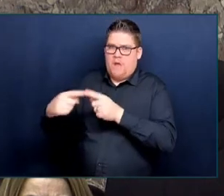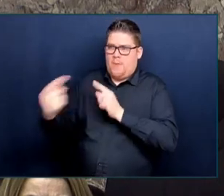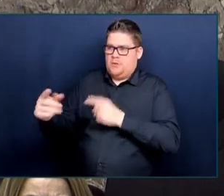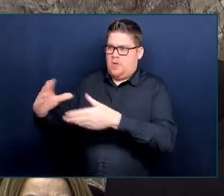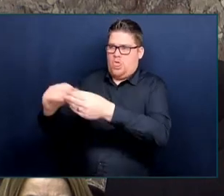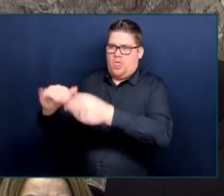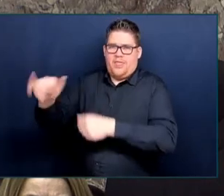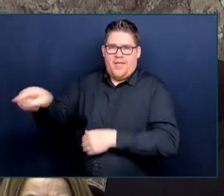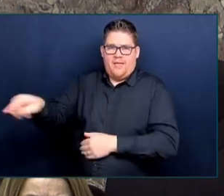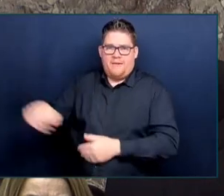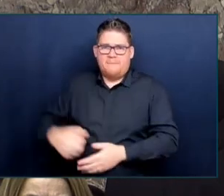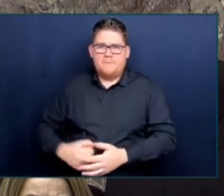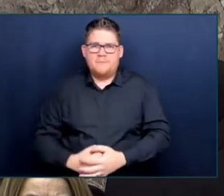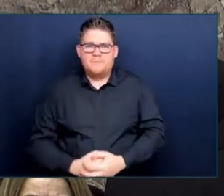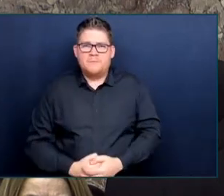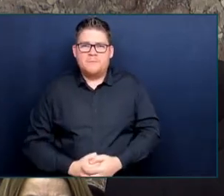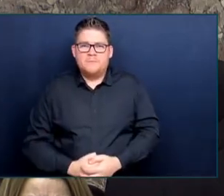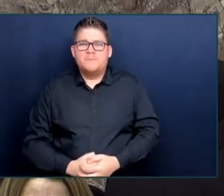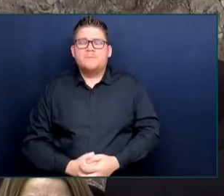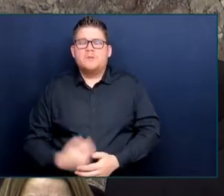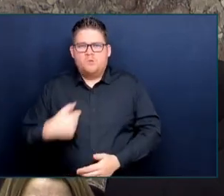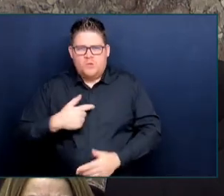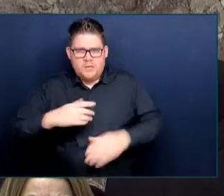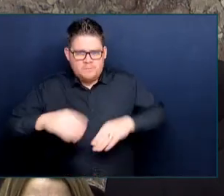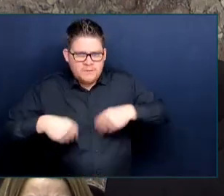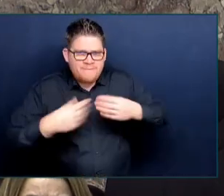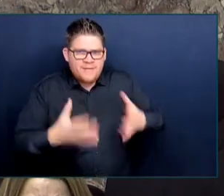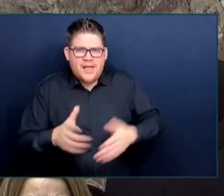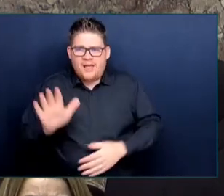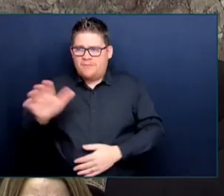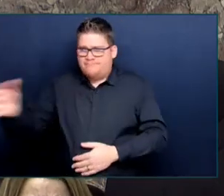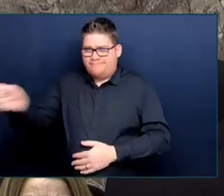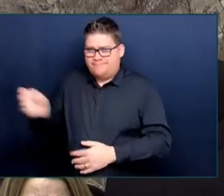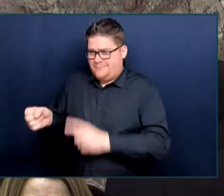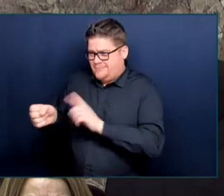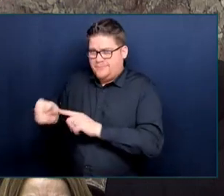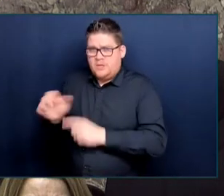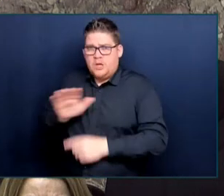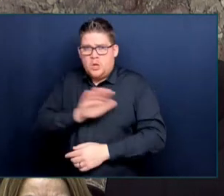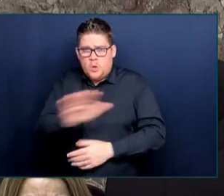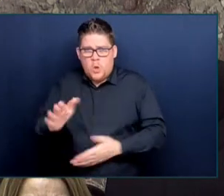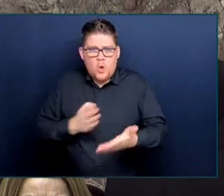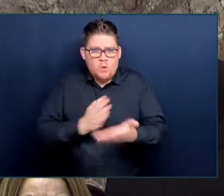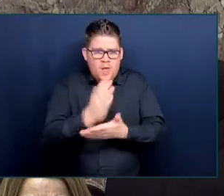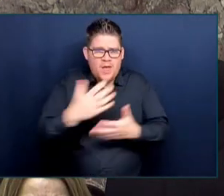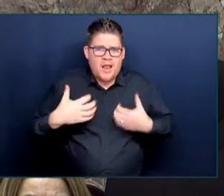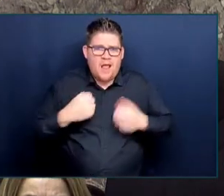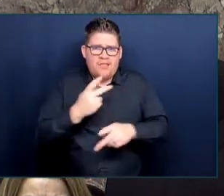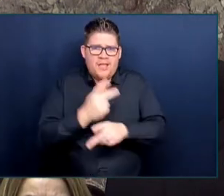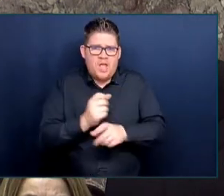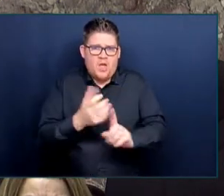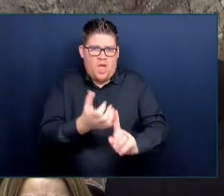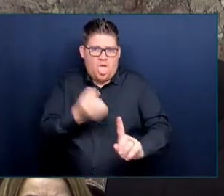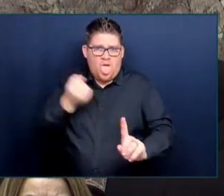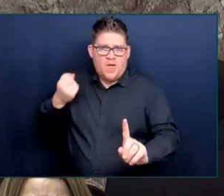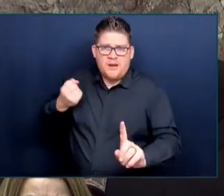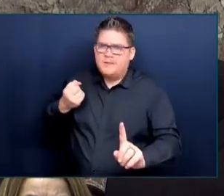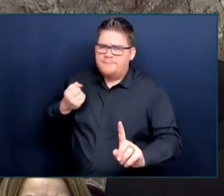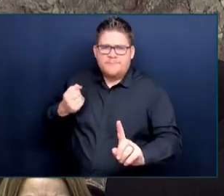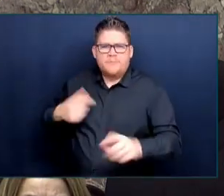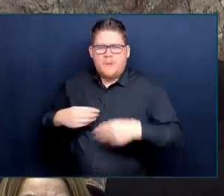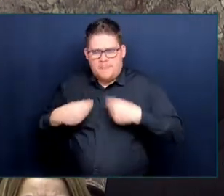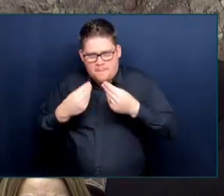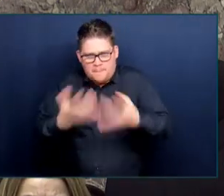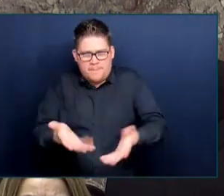care workers their rights back. People will recall the impact, Honourable Speaker, of Bill 29, and of Bill 94, on